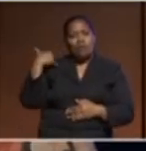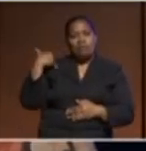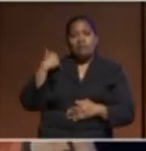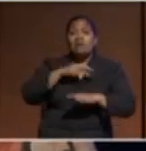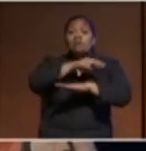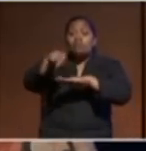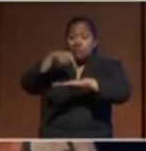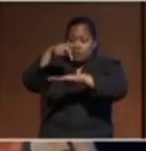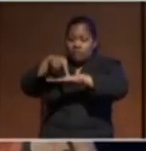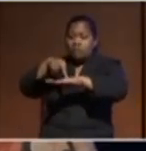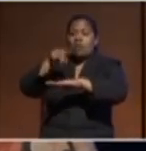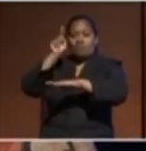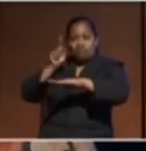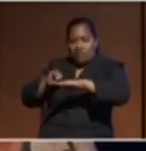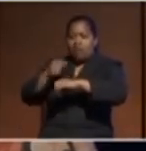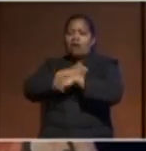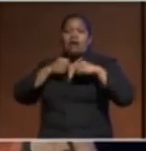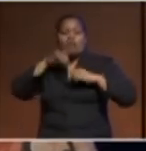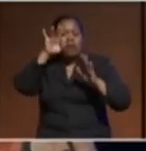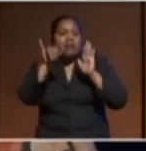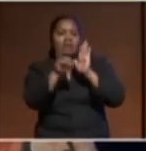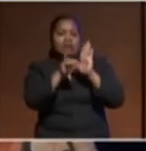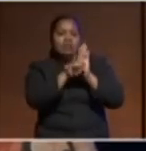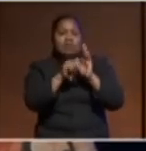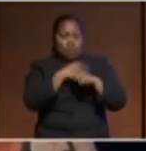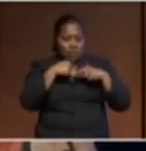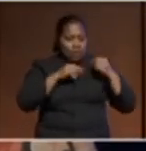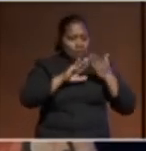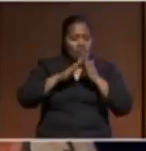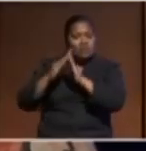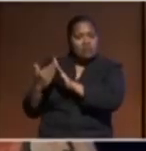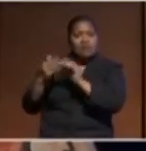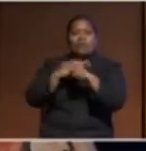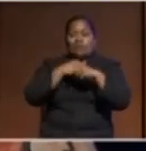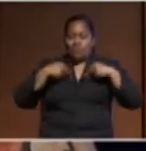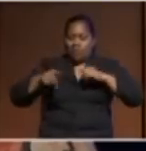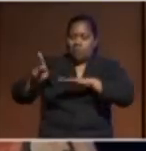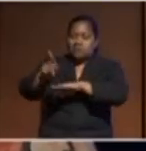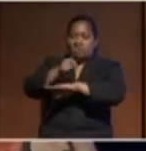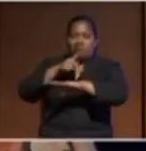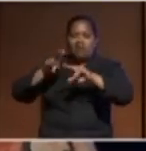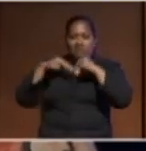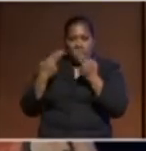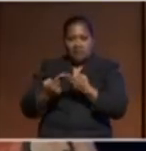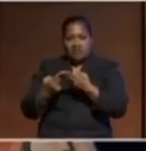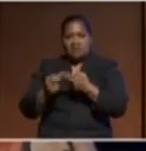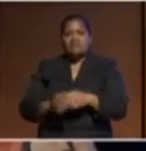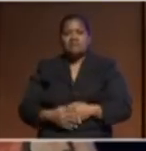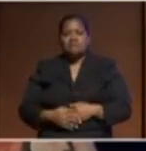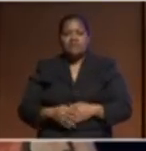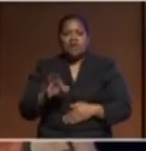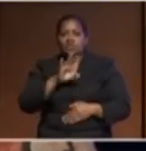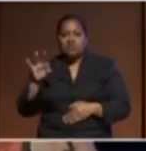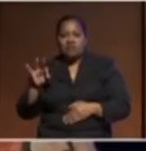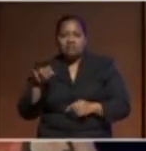identity we are community we are Pacific family it is not an either or